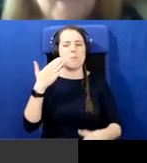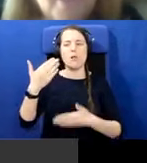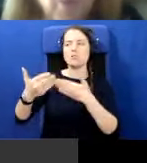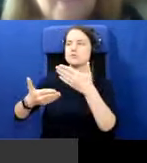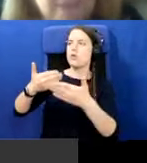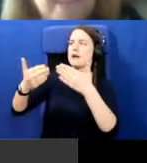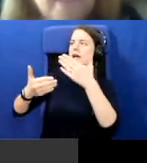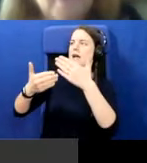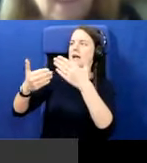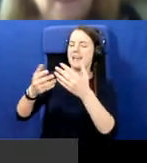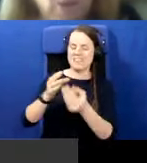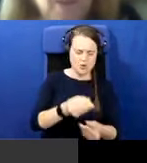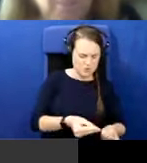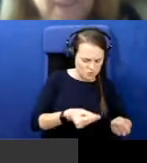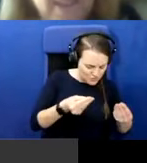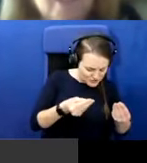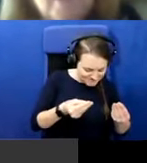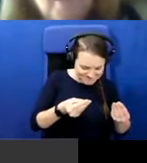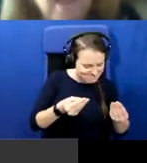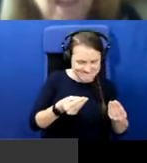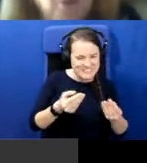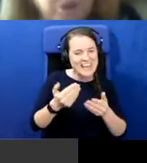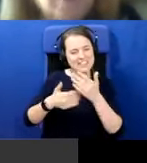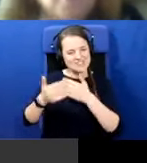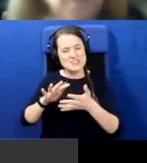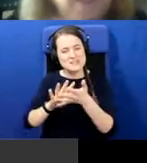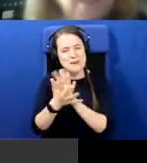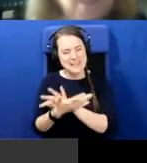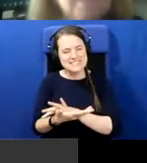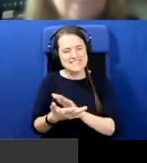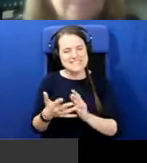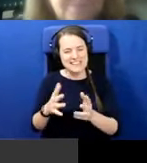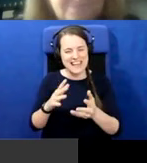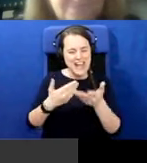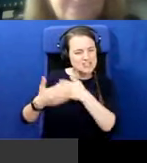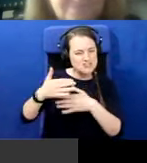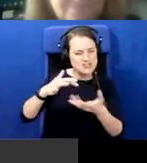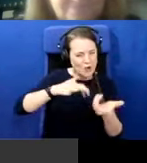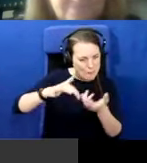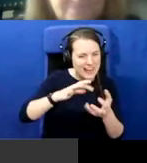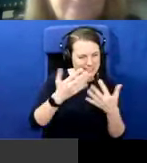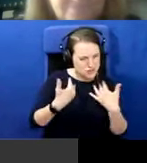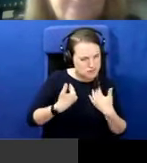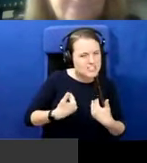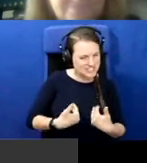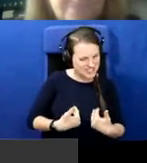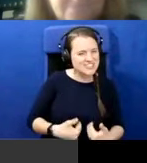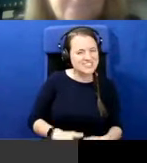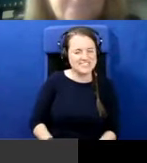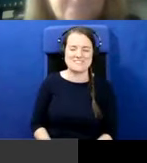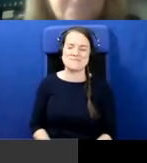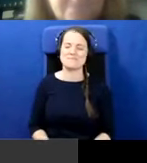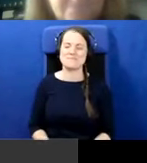history is quite messy and quite complicated and all the richer for that. Oh, Professor Daly, thank you very much. Um,